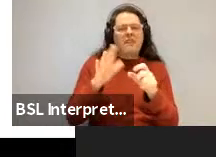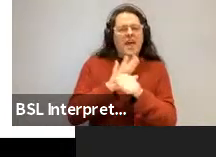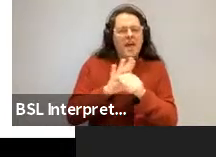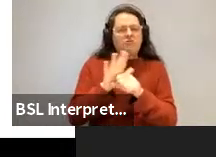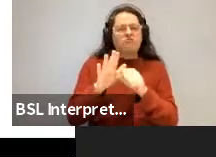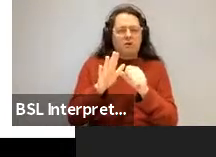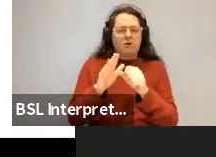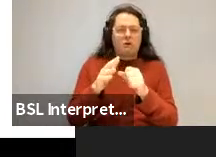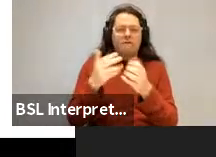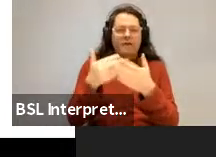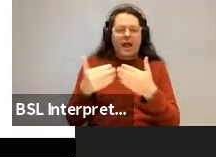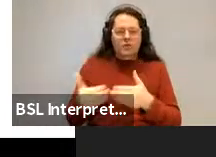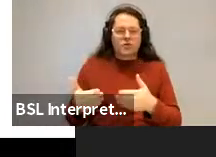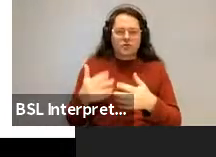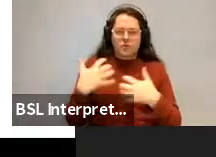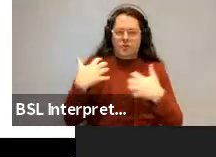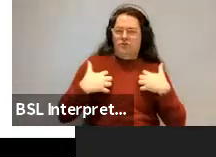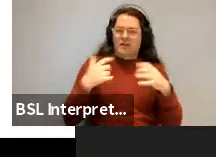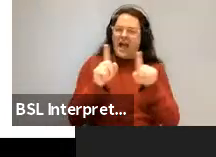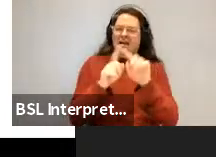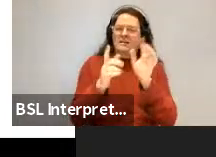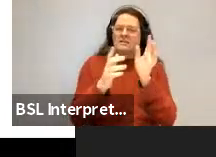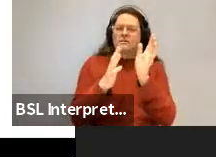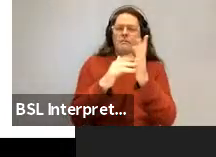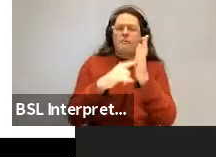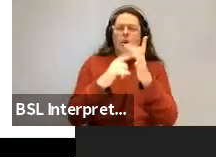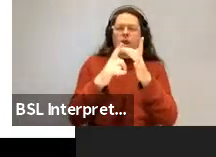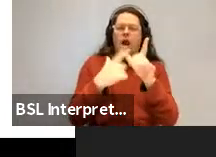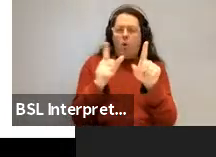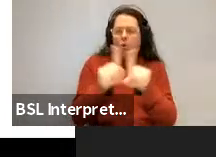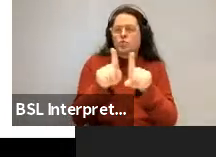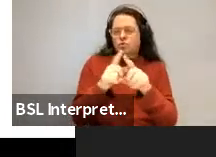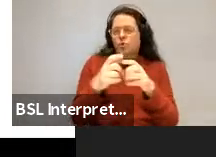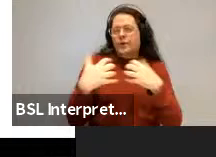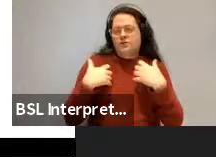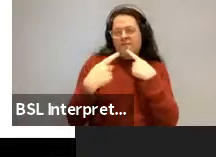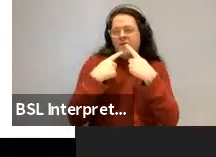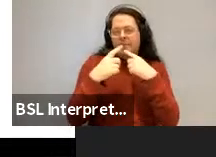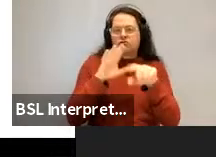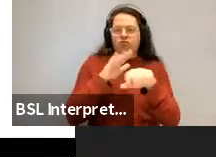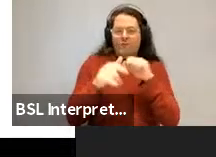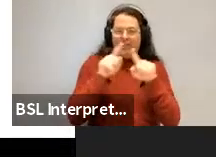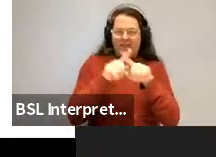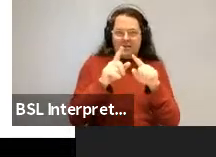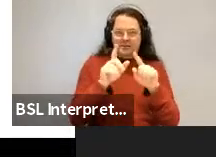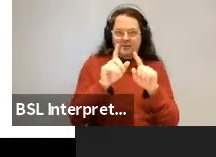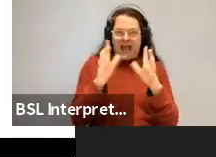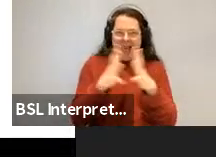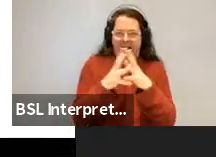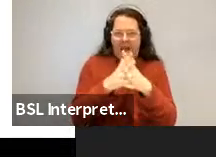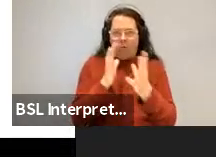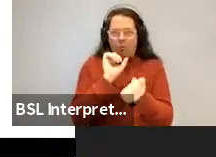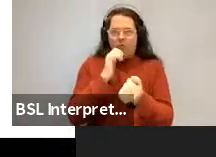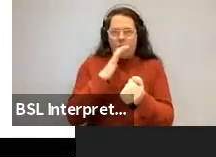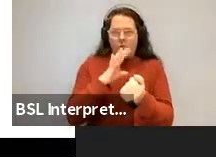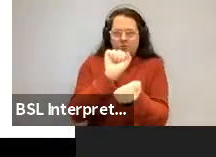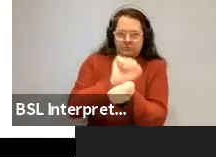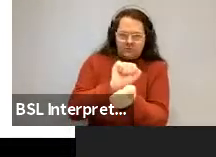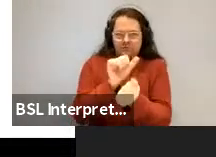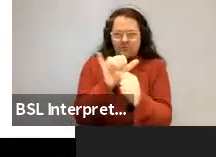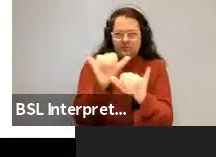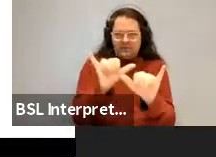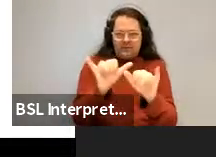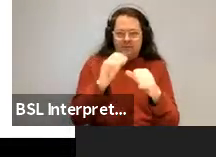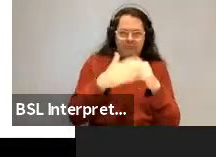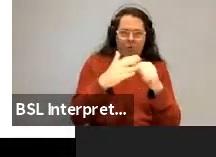Mollico actually has some nice analyses using this informational information bottleneck hypothesis to explain meaning across a word,